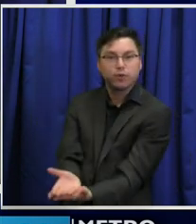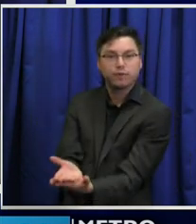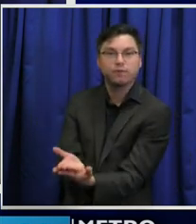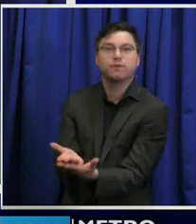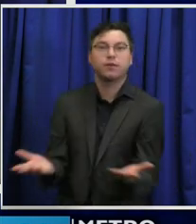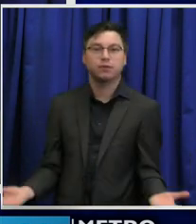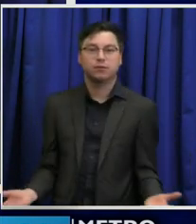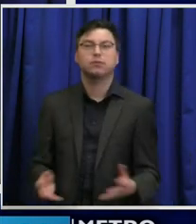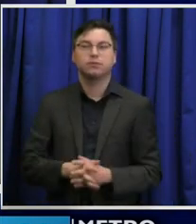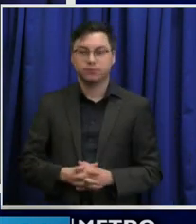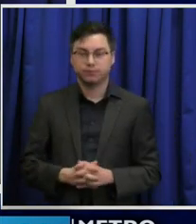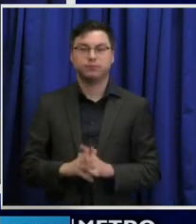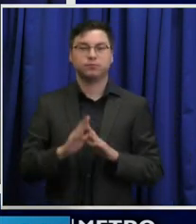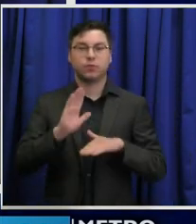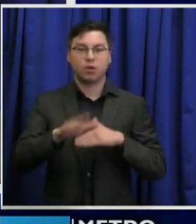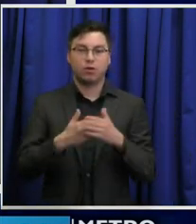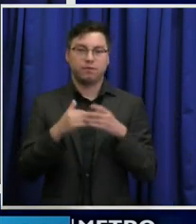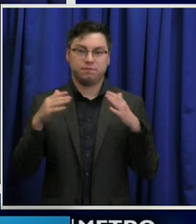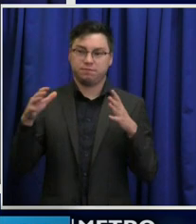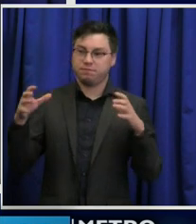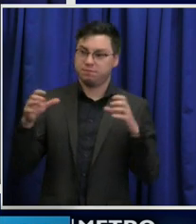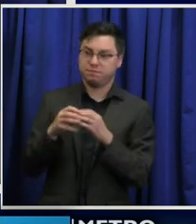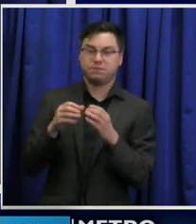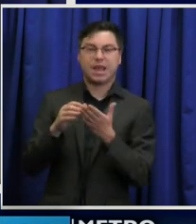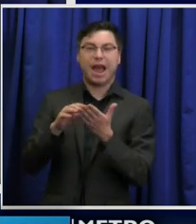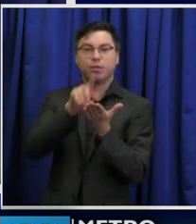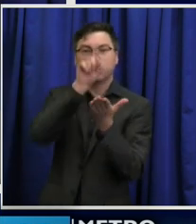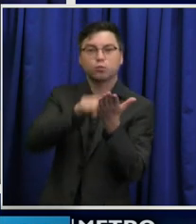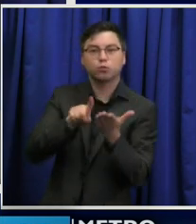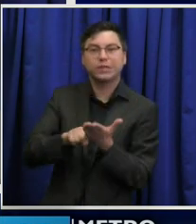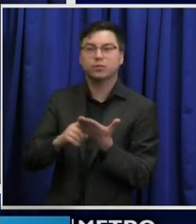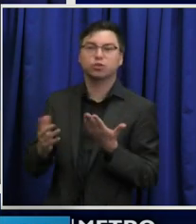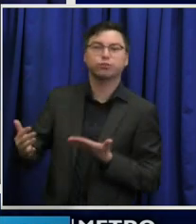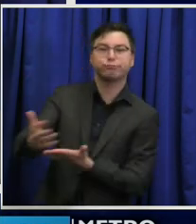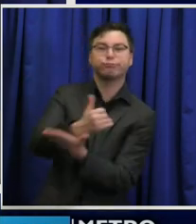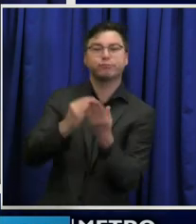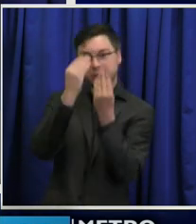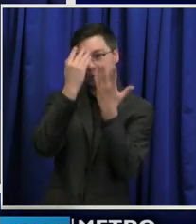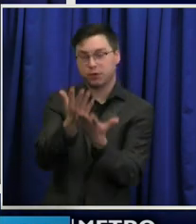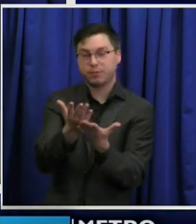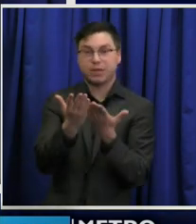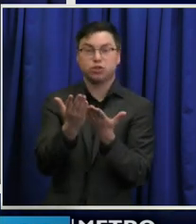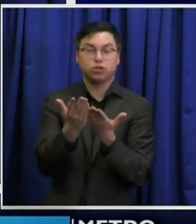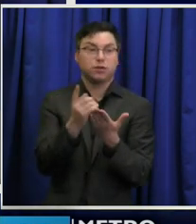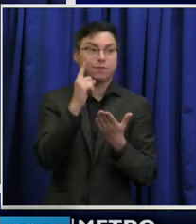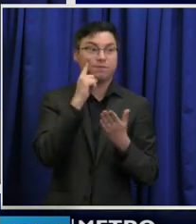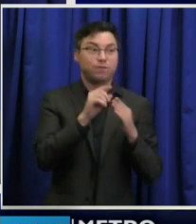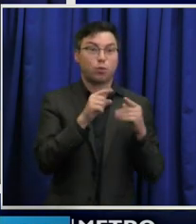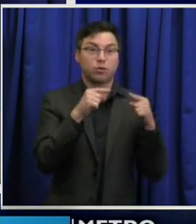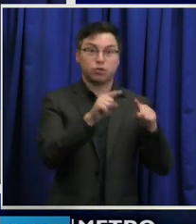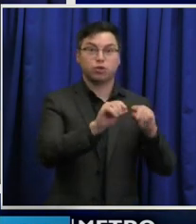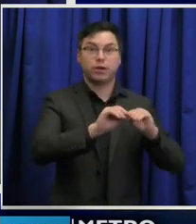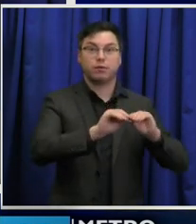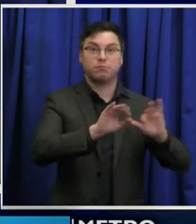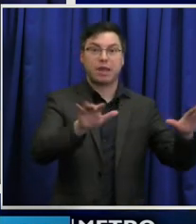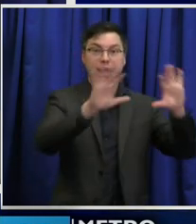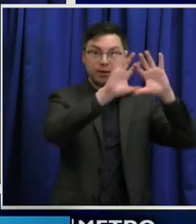statistics gathered during the course of this pandemic and right here in Tennessee. Thank you.